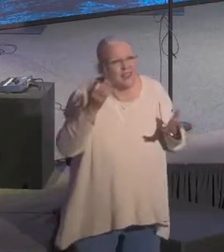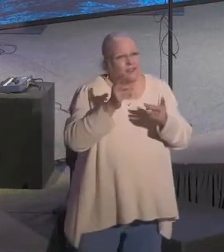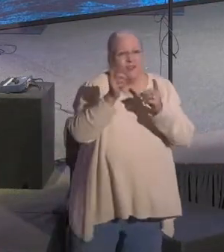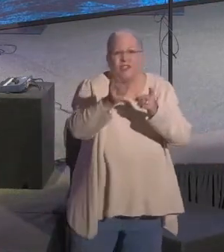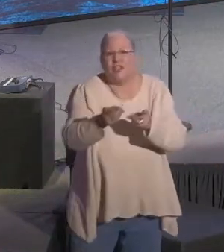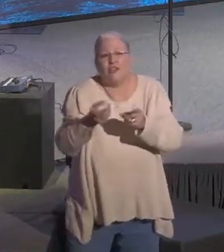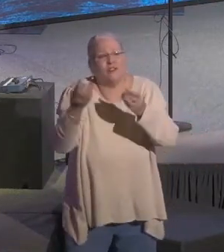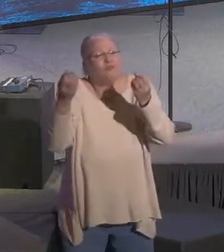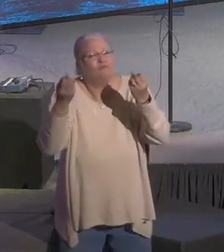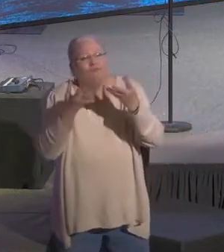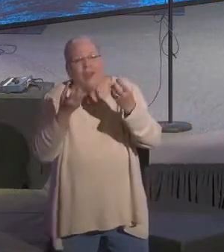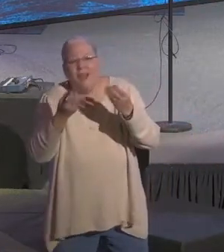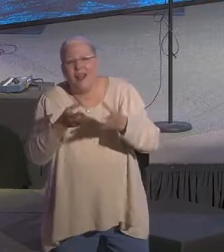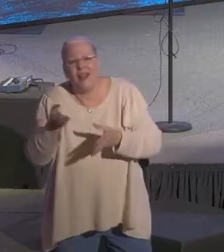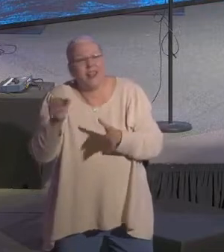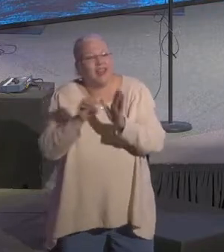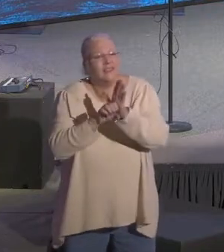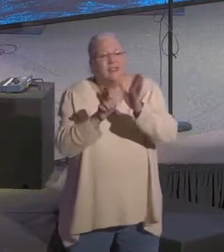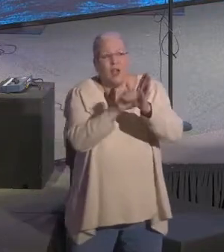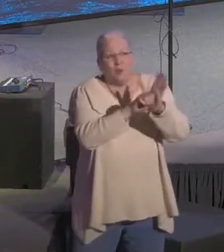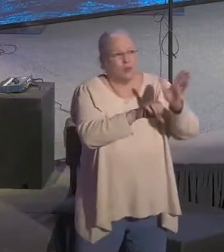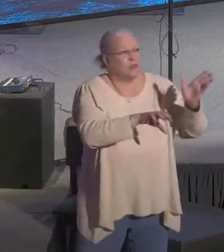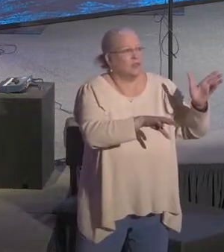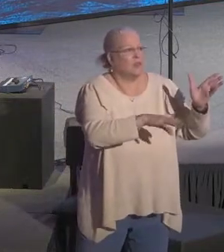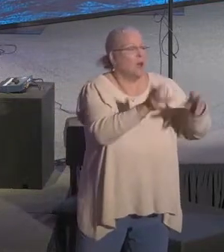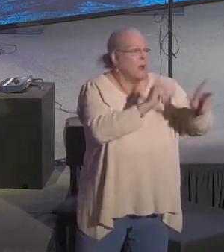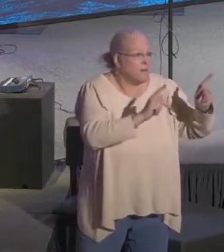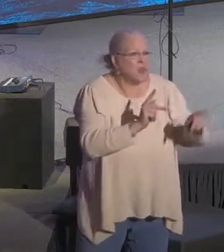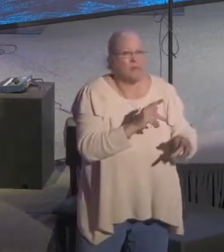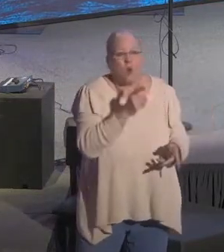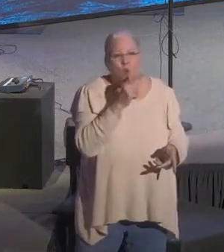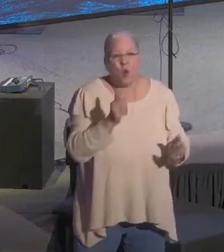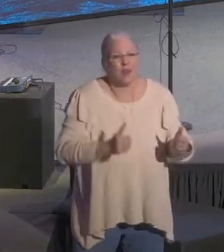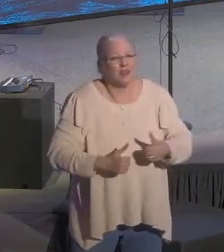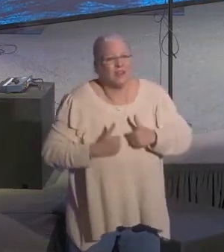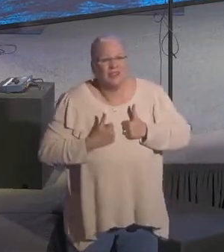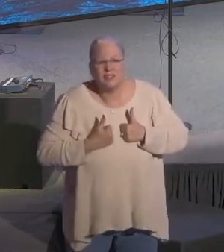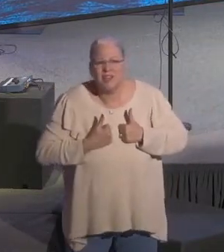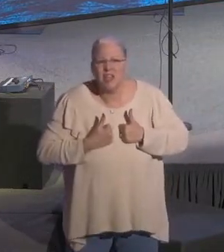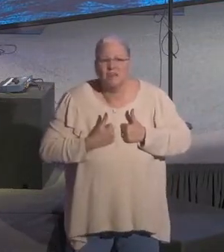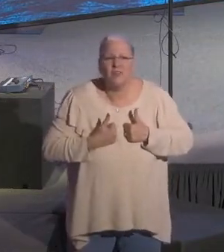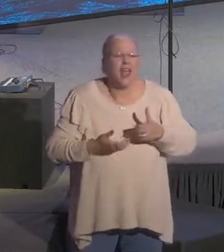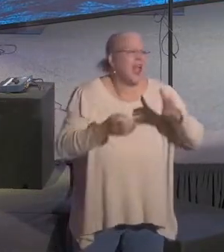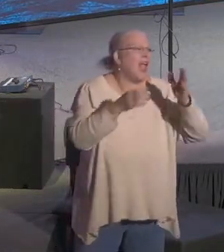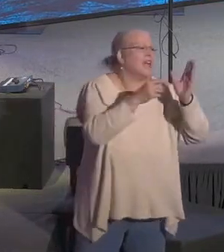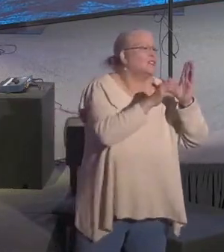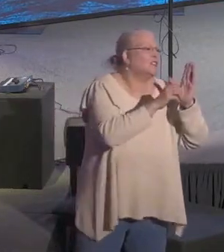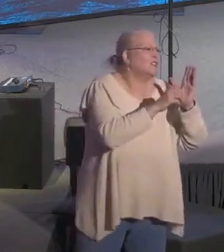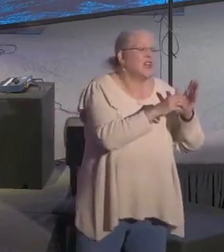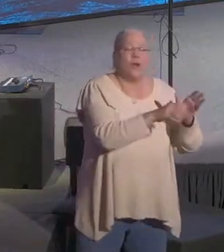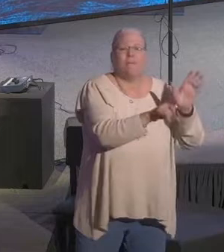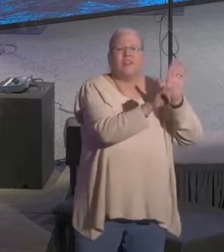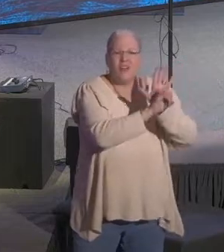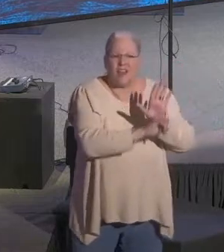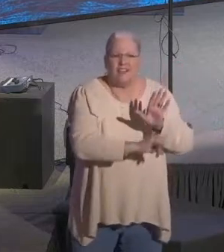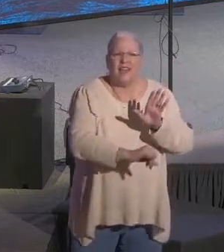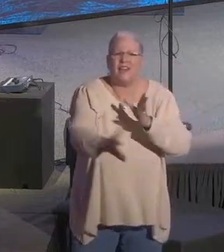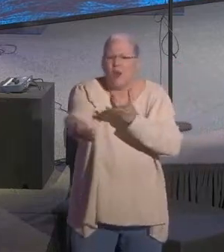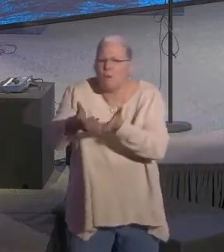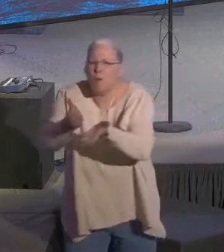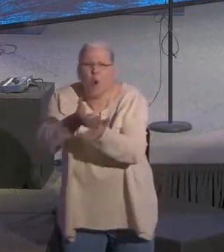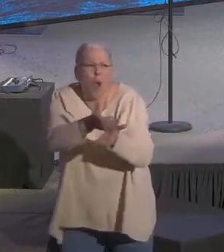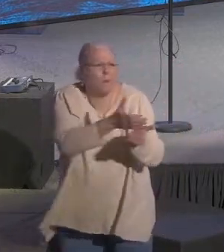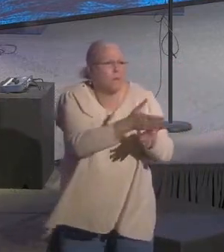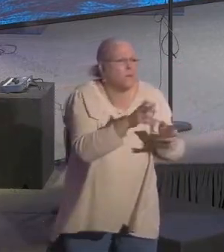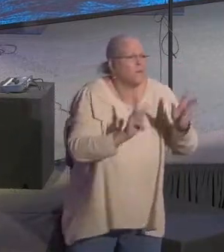a number of illustrations, I'm not going to this morning, about people who are able to live that out in a way they compelled so many people to Christ. Have